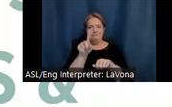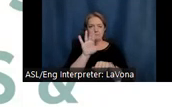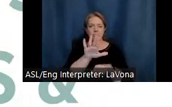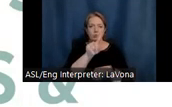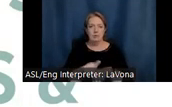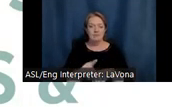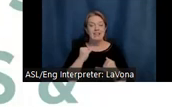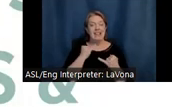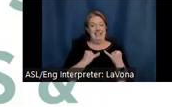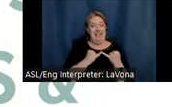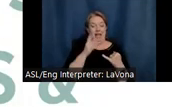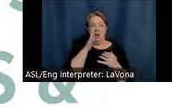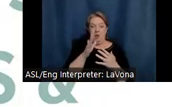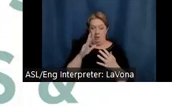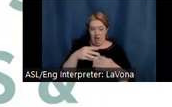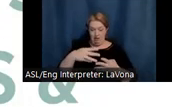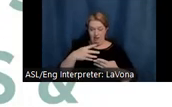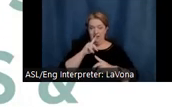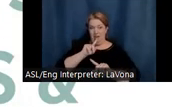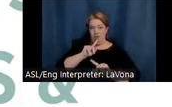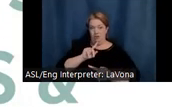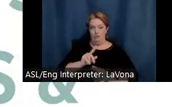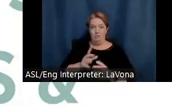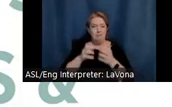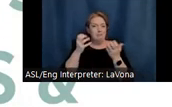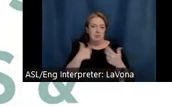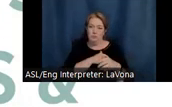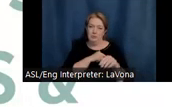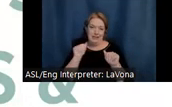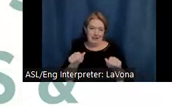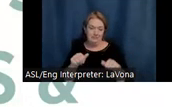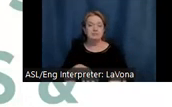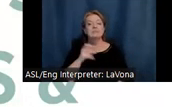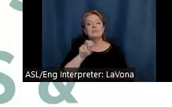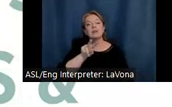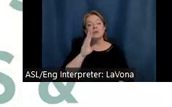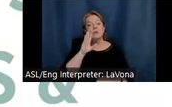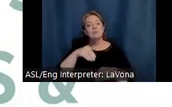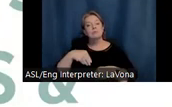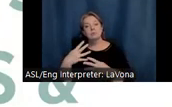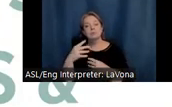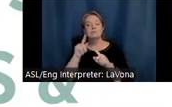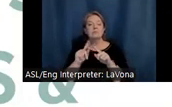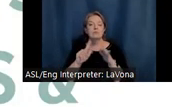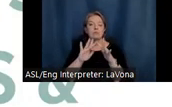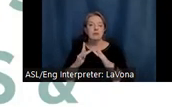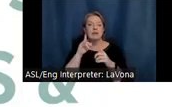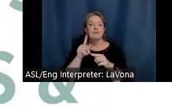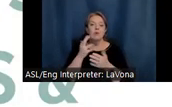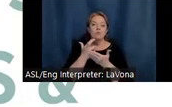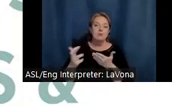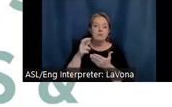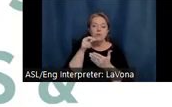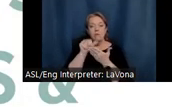we will answer as many of your questions as we can. You can also look forward to links to related events, resources, and mailing lists, which will be